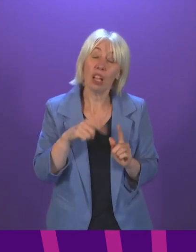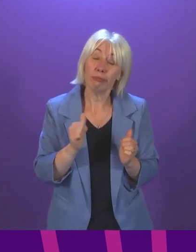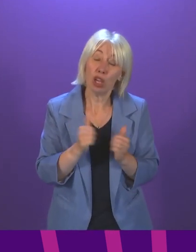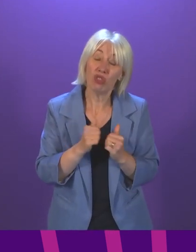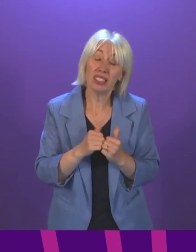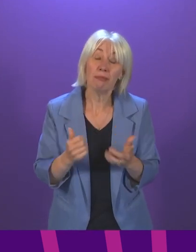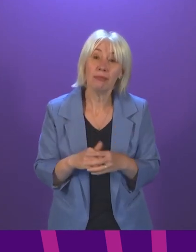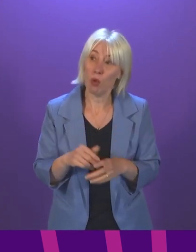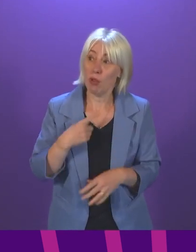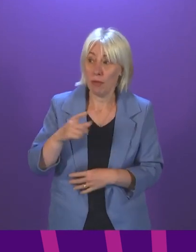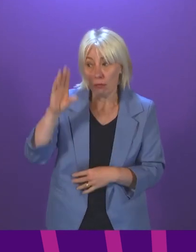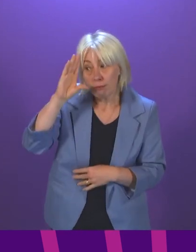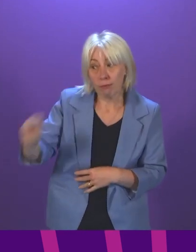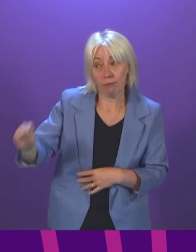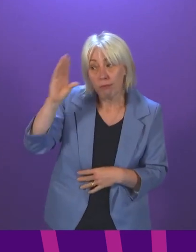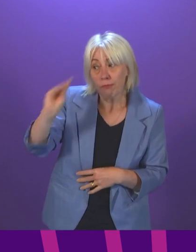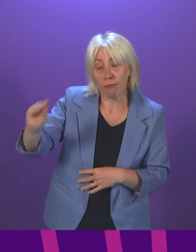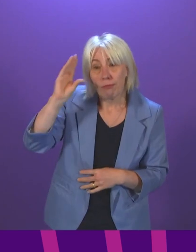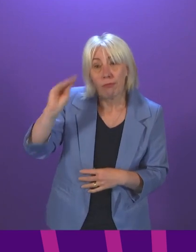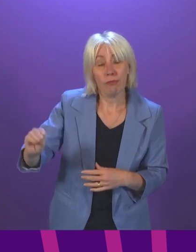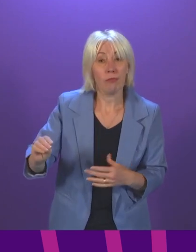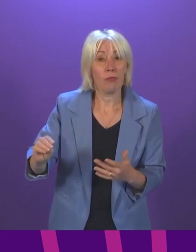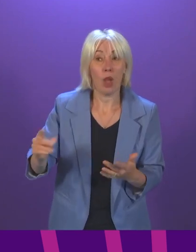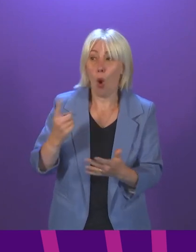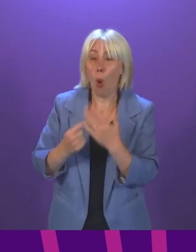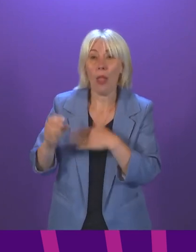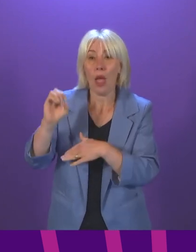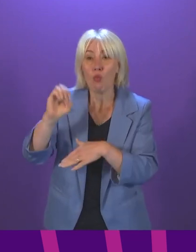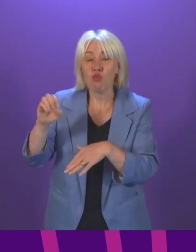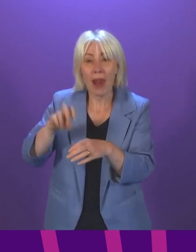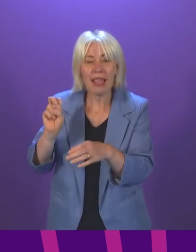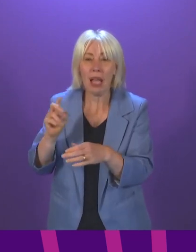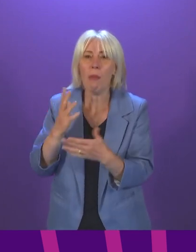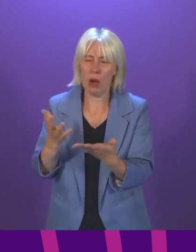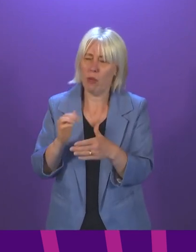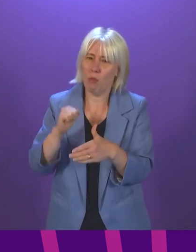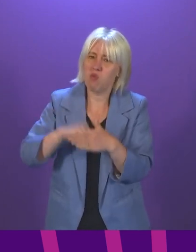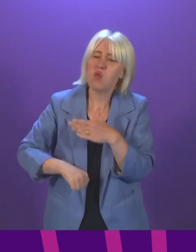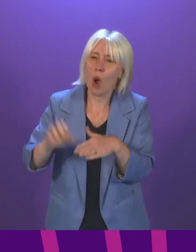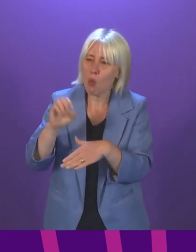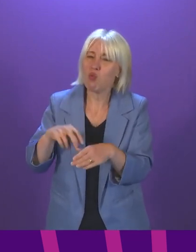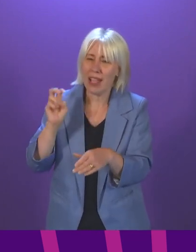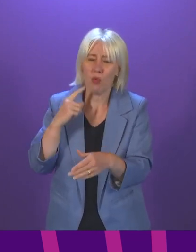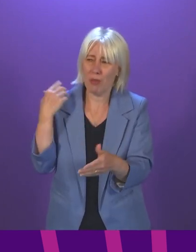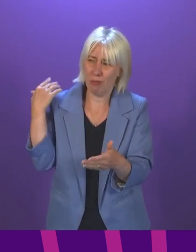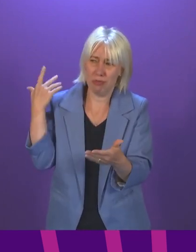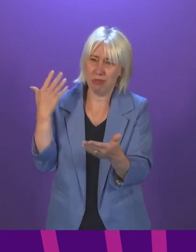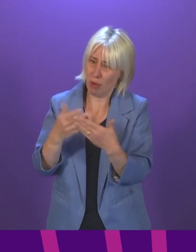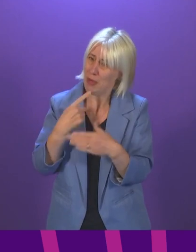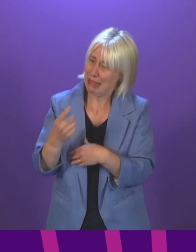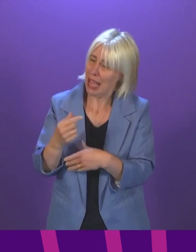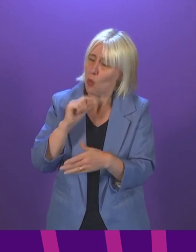We have been warning about the implications of not just Brexit but a hard Brexit now for months and months and months.